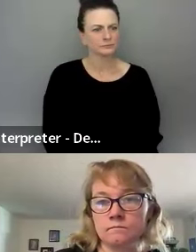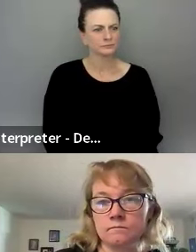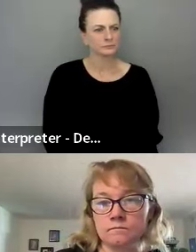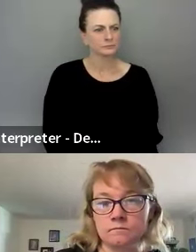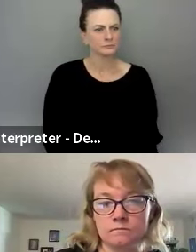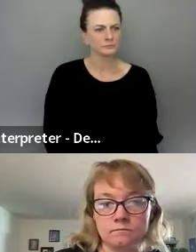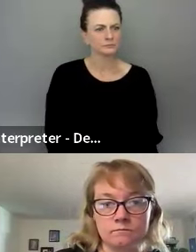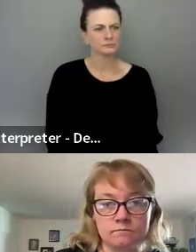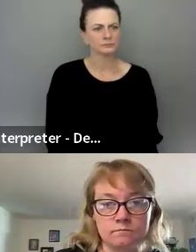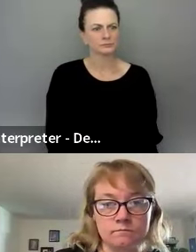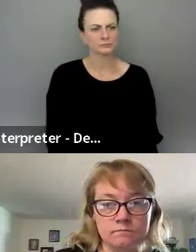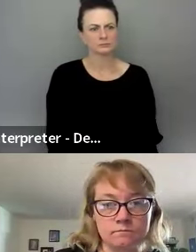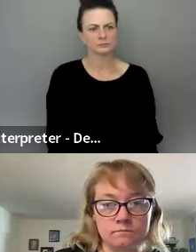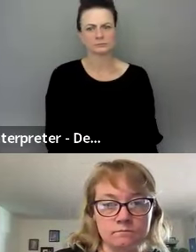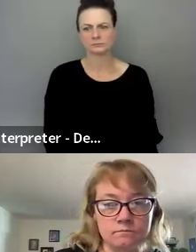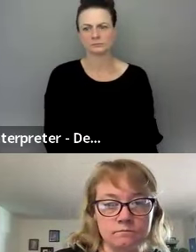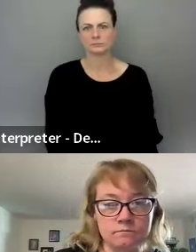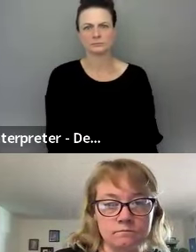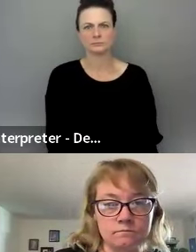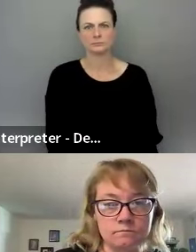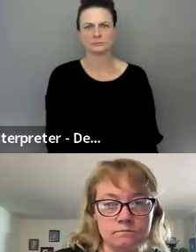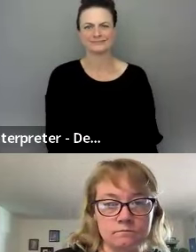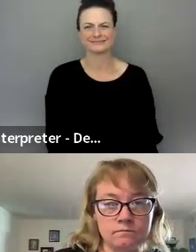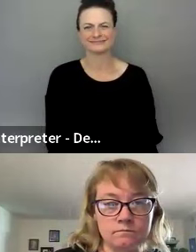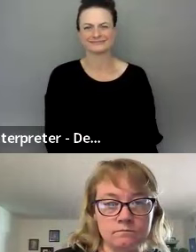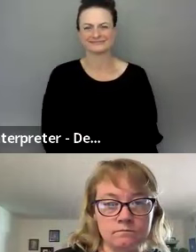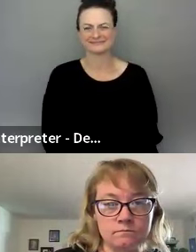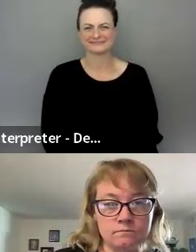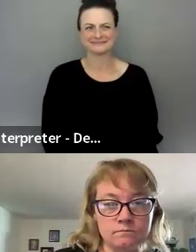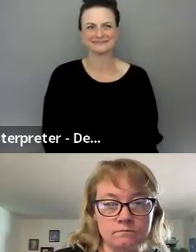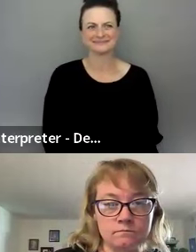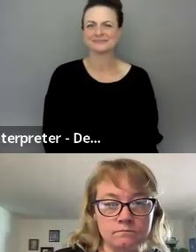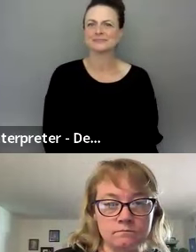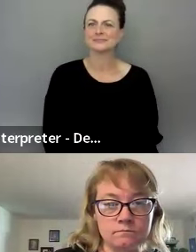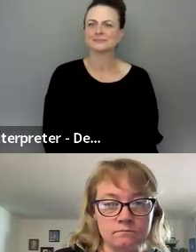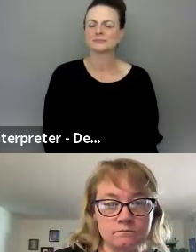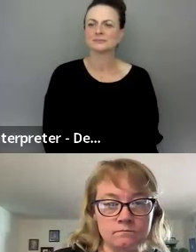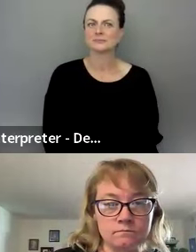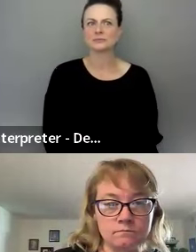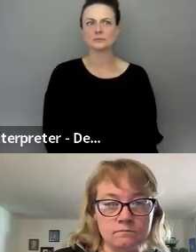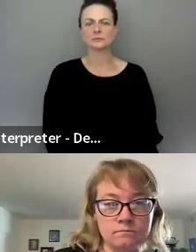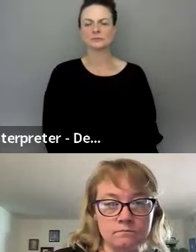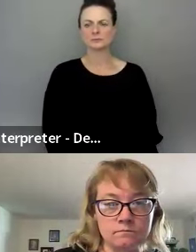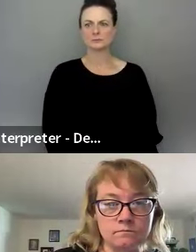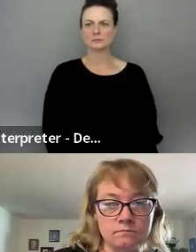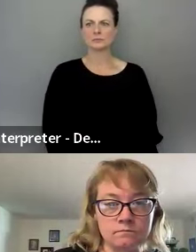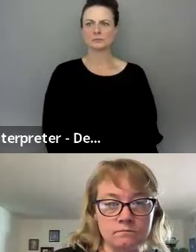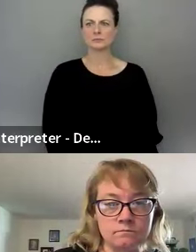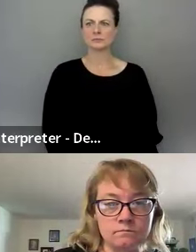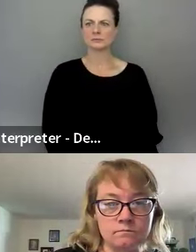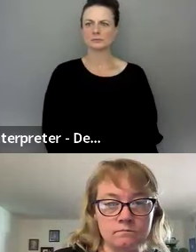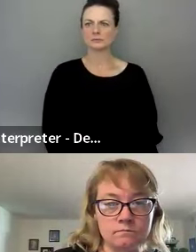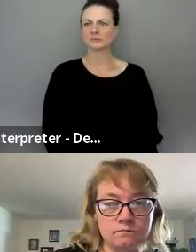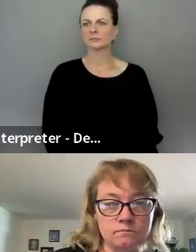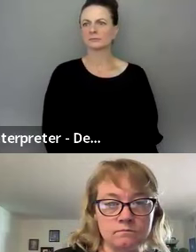our website. And in the best practices for the conference, we don't need to put a lot of stuff. It's like, if you, uh, if you're looking for free or